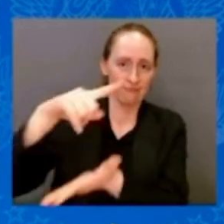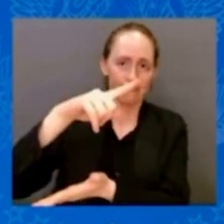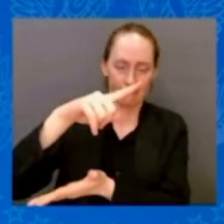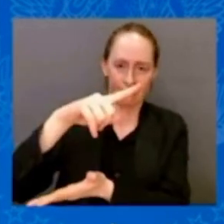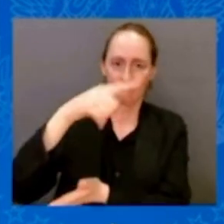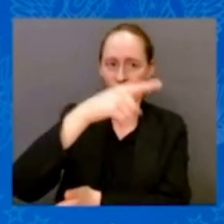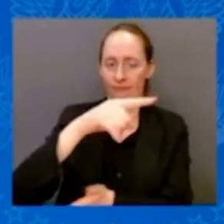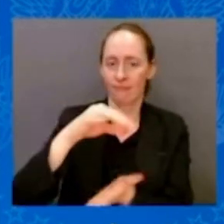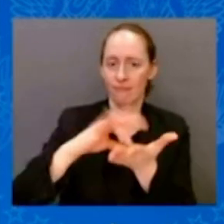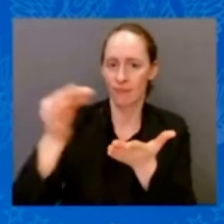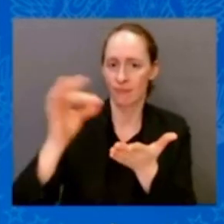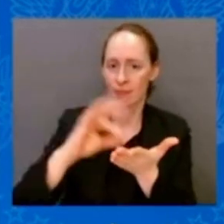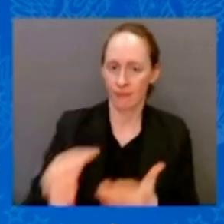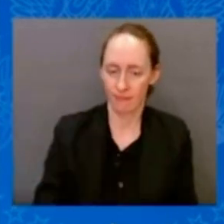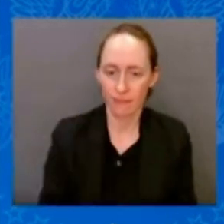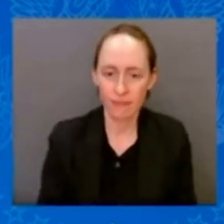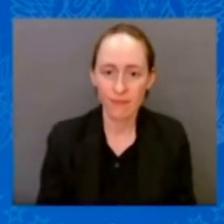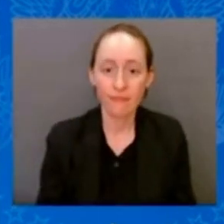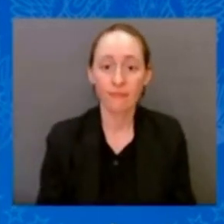They're free for all Americans.